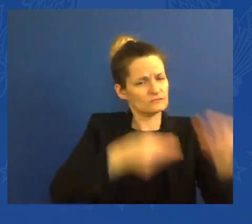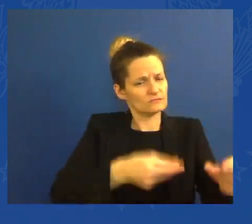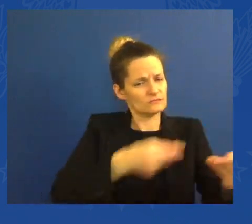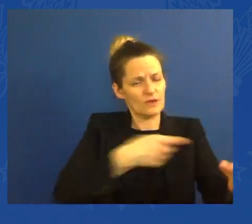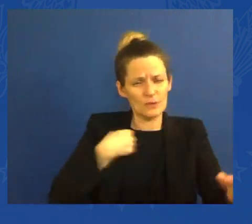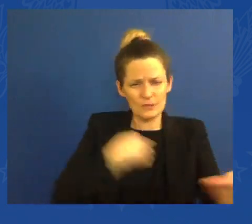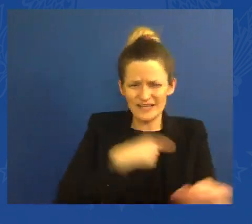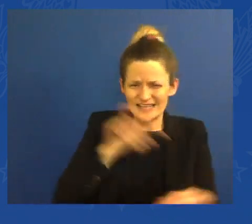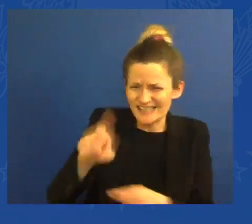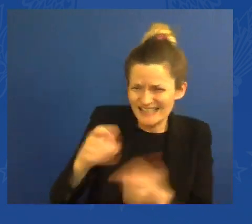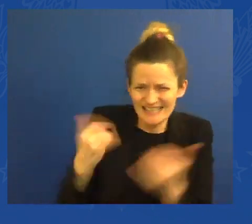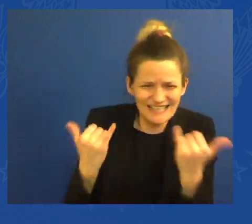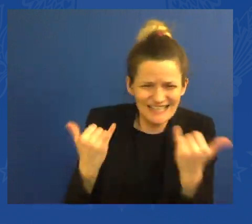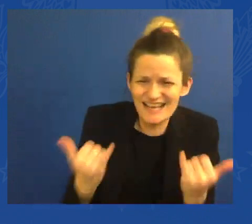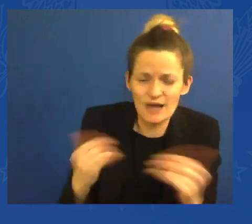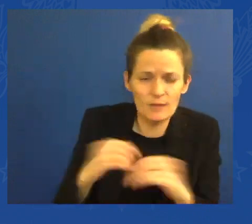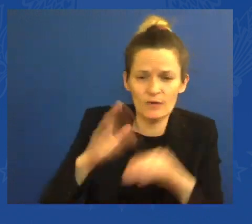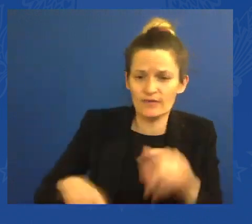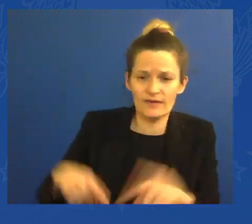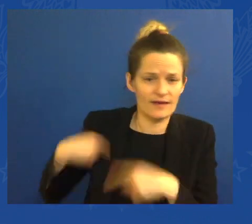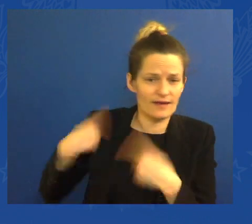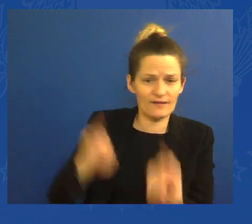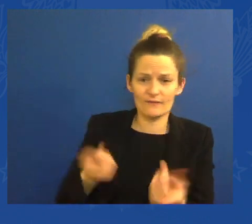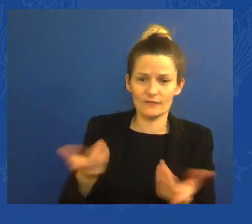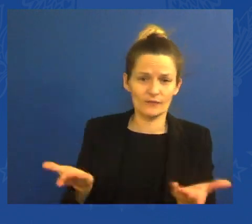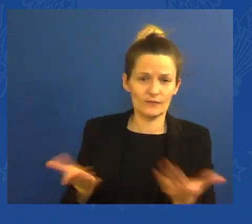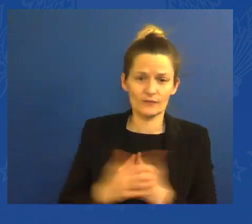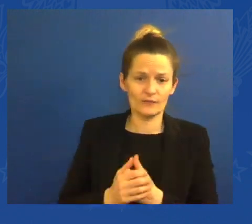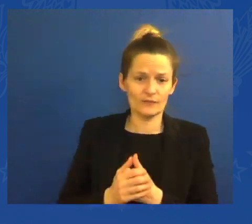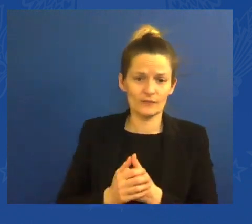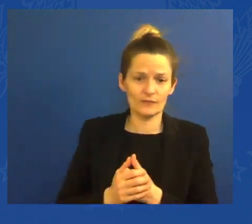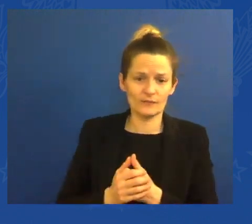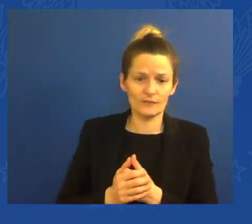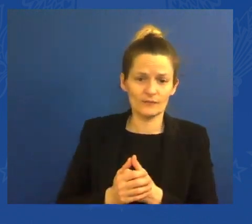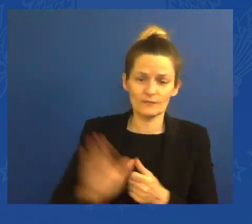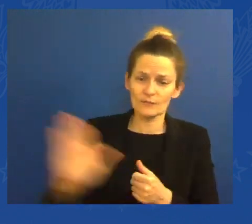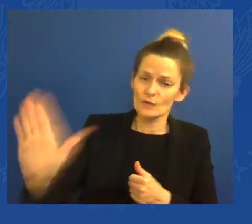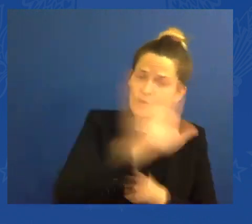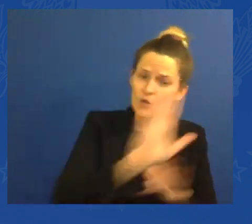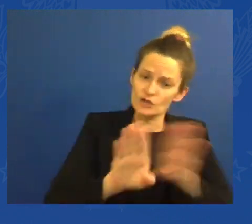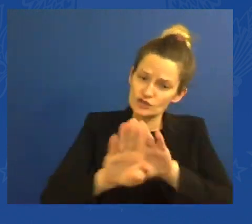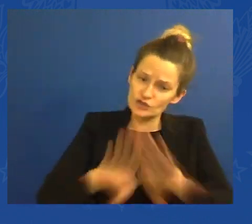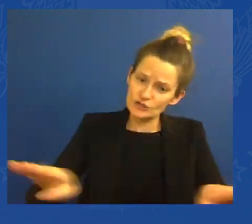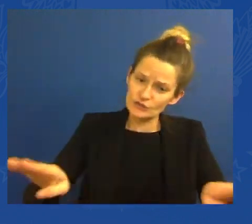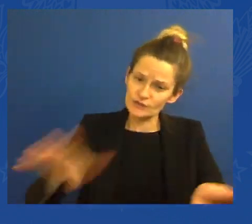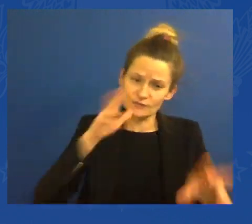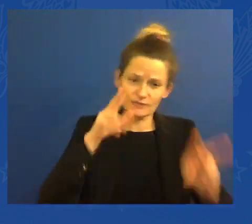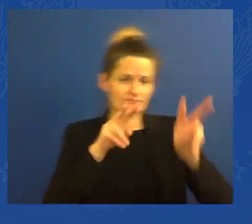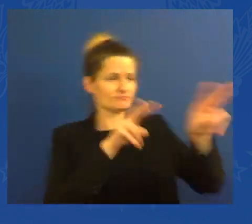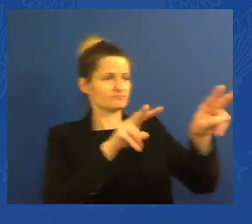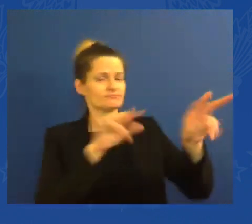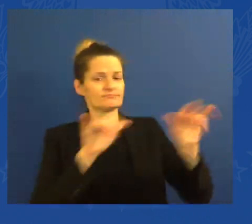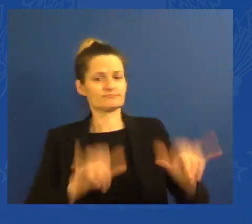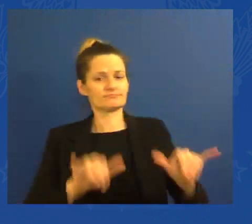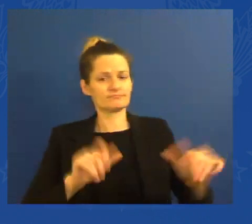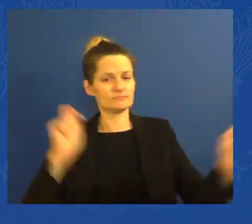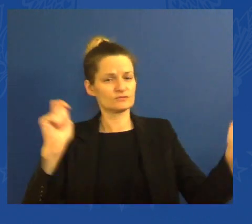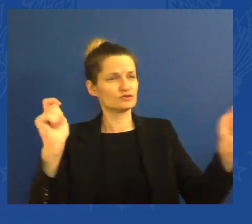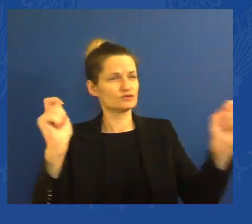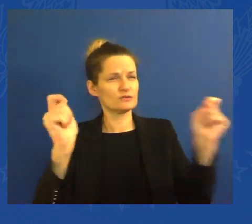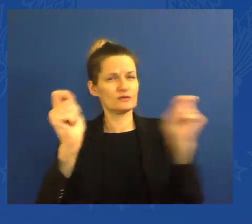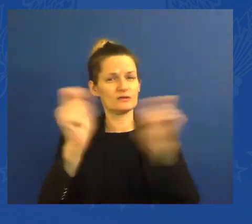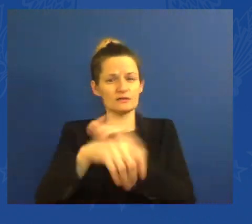Look, folks, your kids are going to see more change in the next 10 years than we've seen in the last 50, because of the changes in